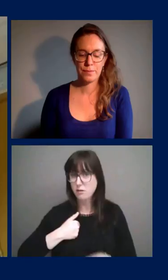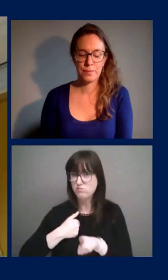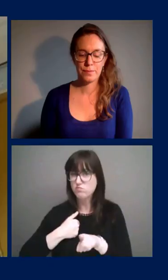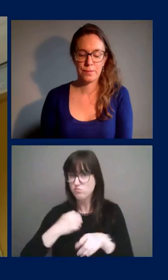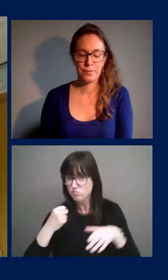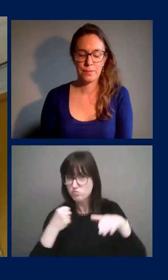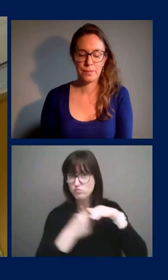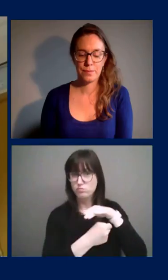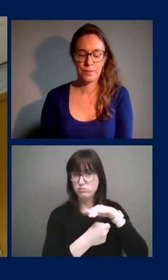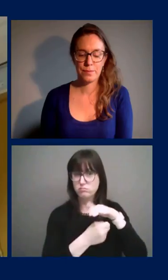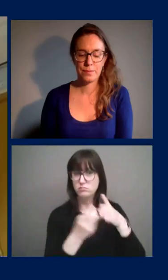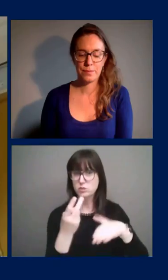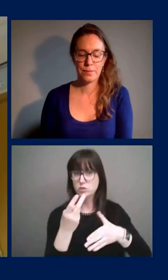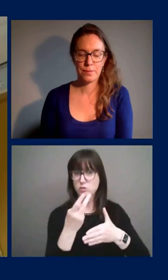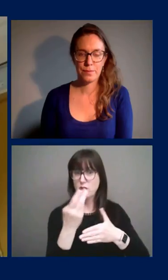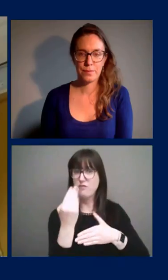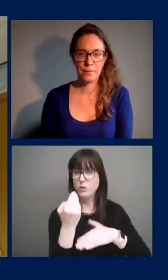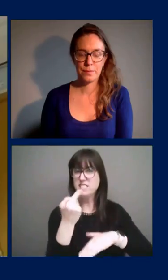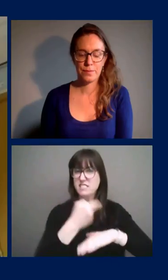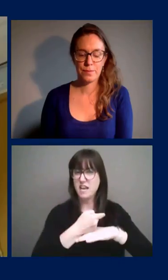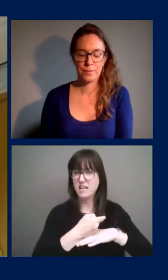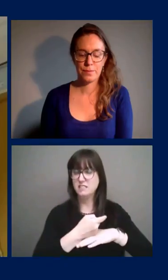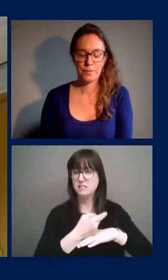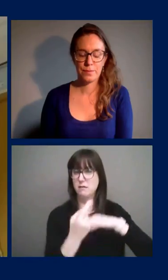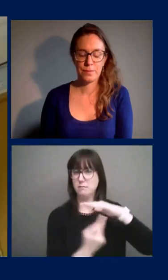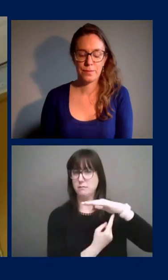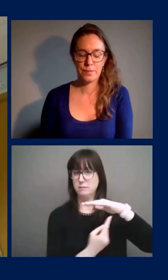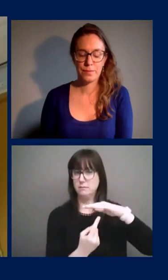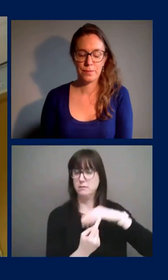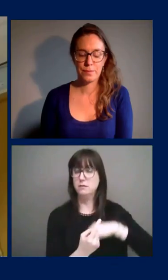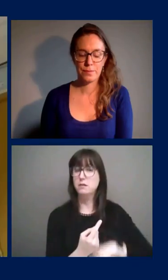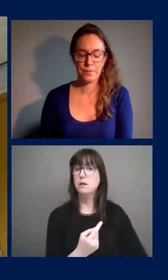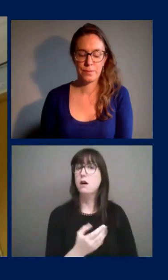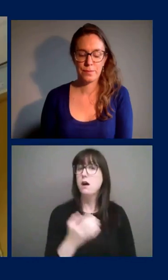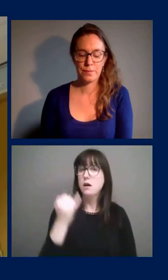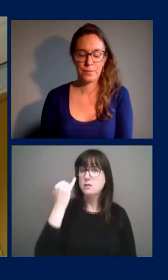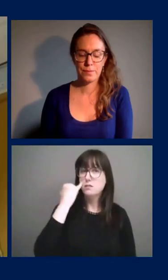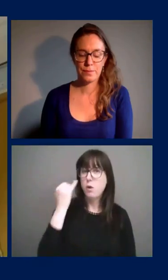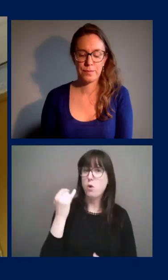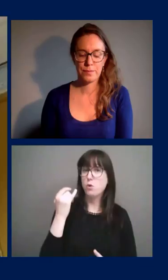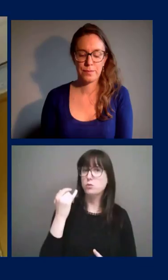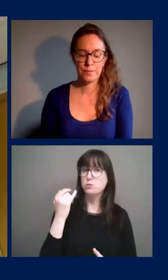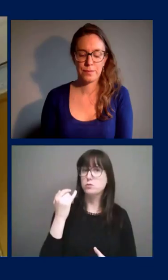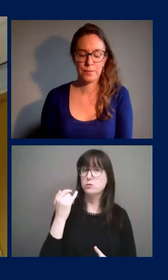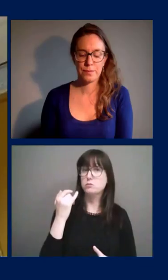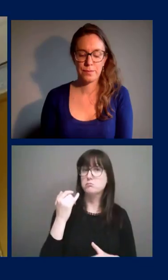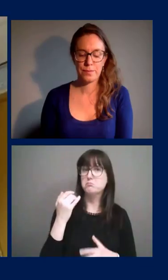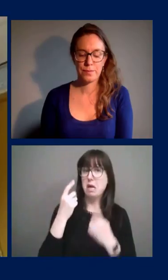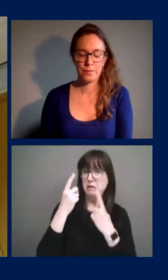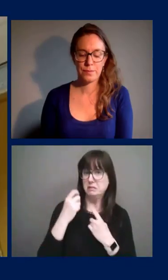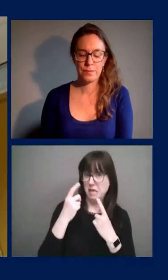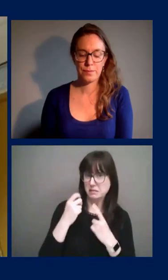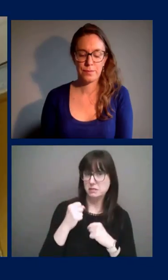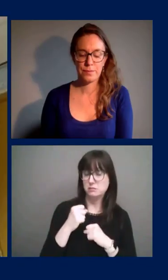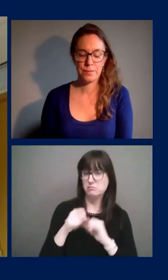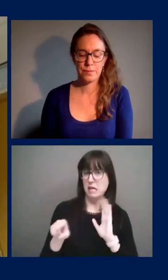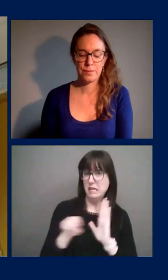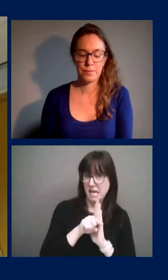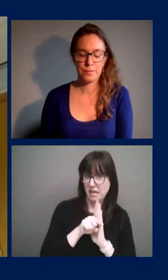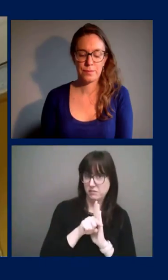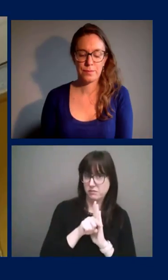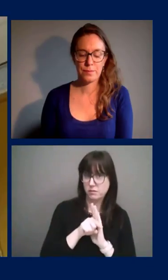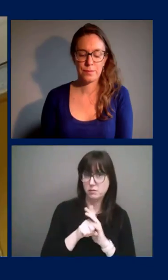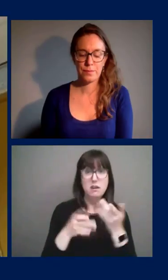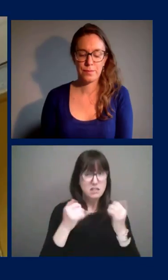those 14 days, if they get a test done, can the, and they comes back negative, do they still have to do that,